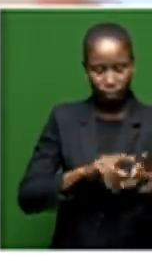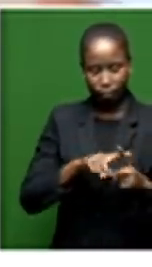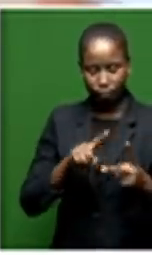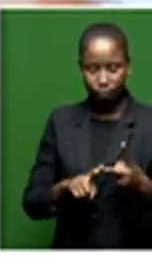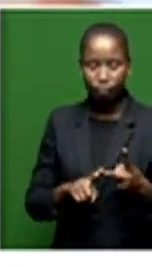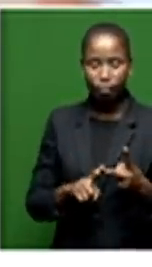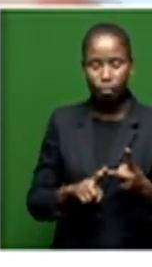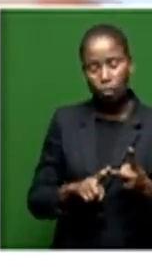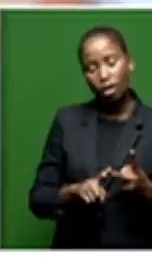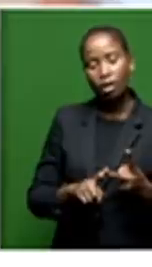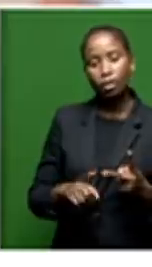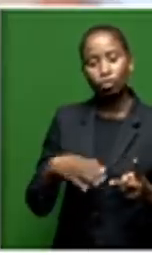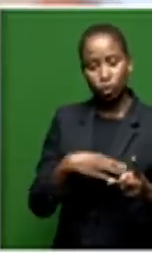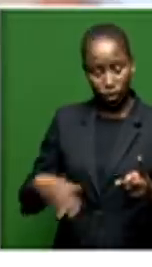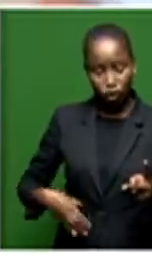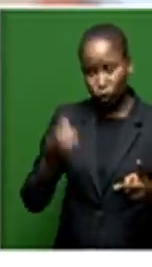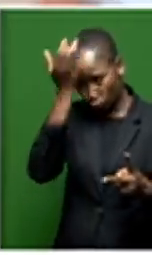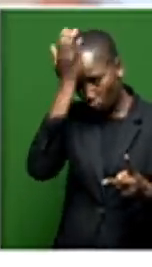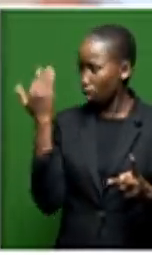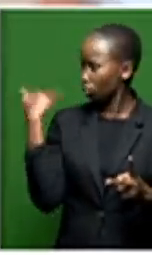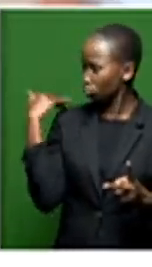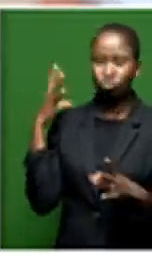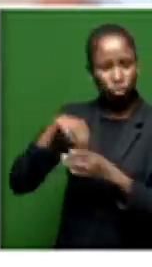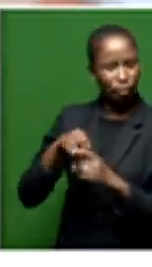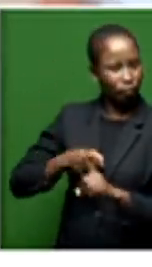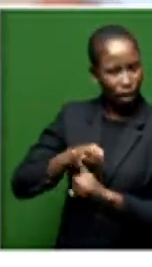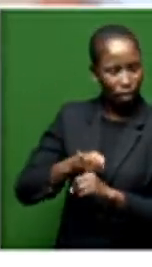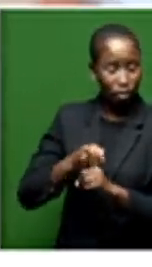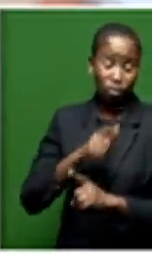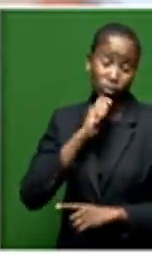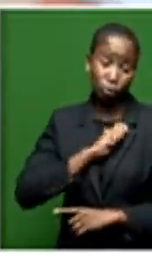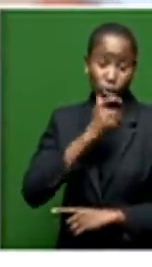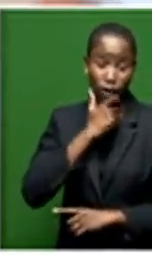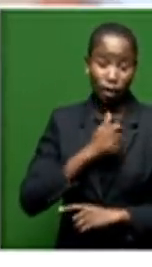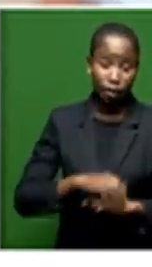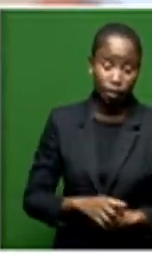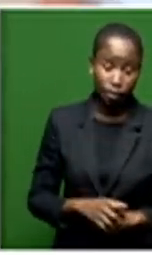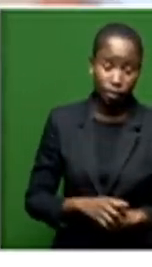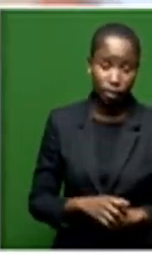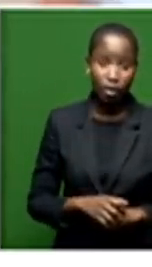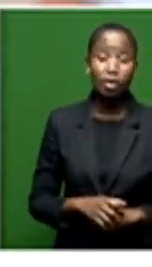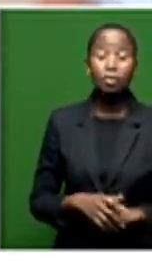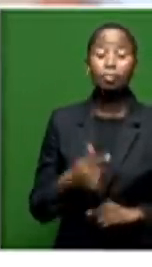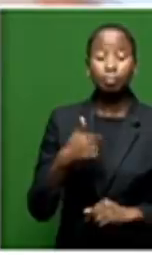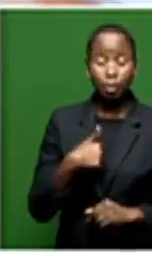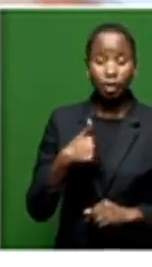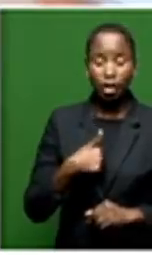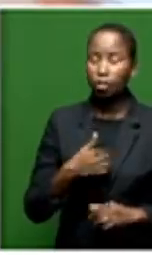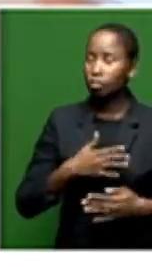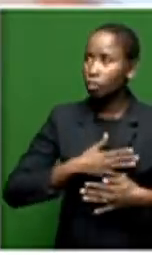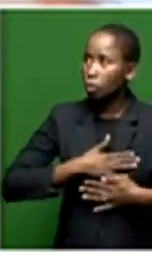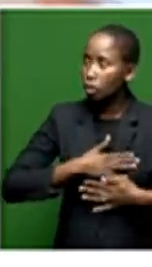Jacob Zuma had fought for. A very sad situation, and I am really deeply